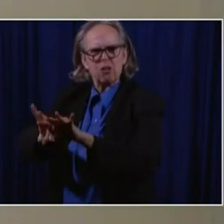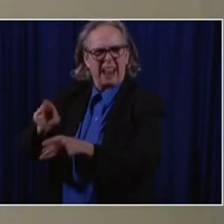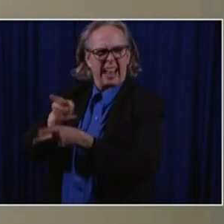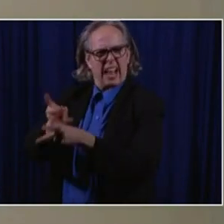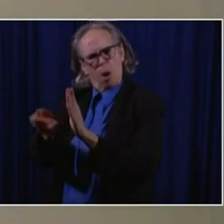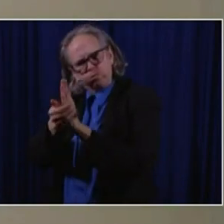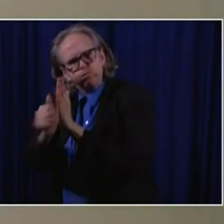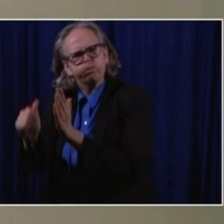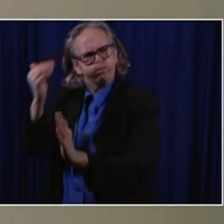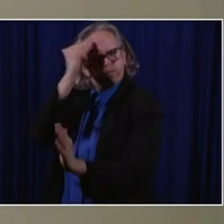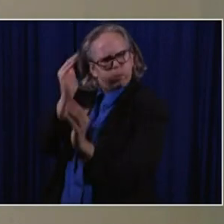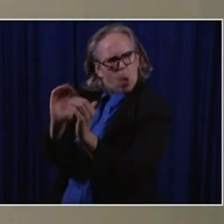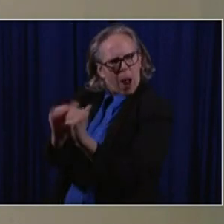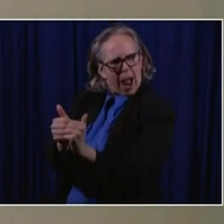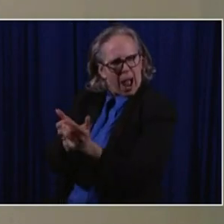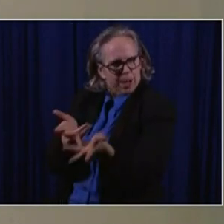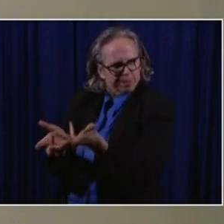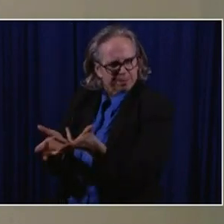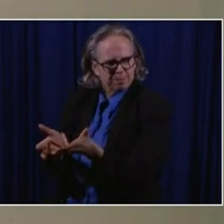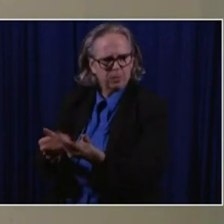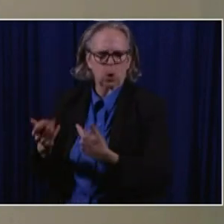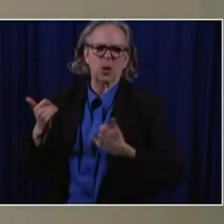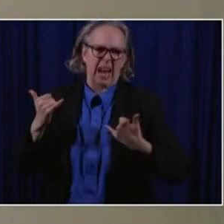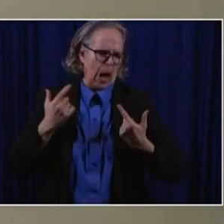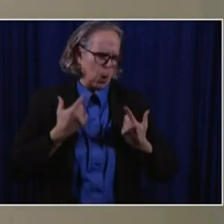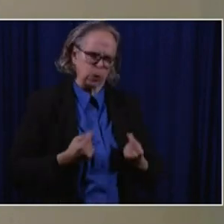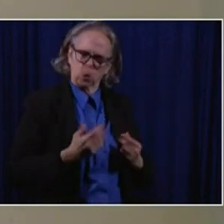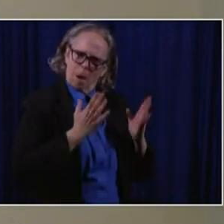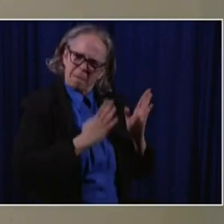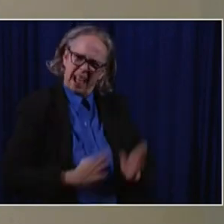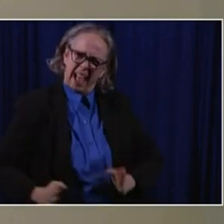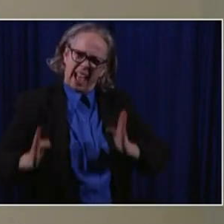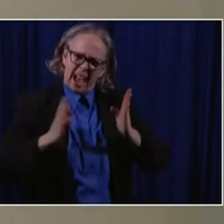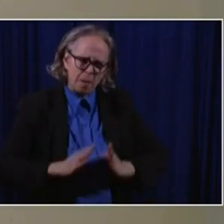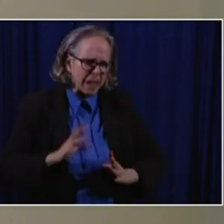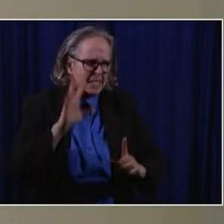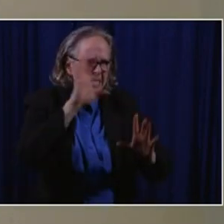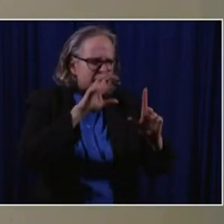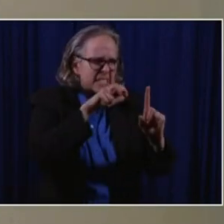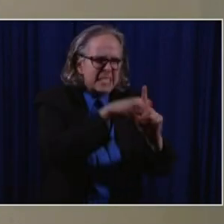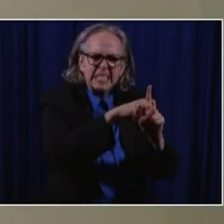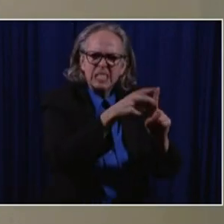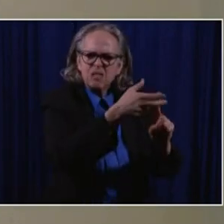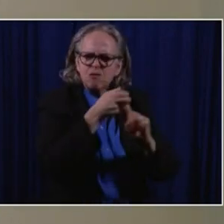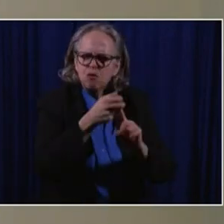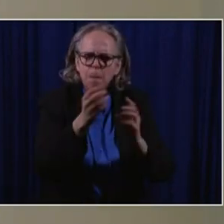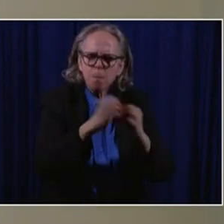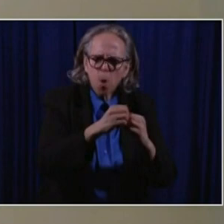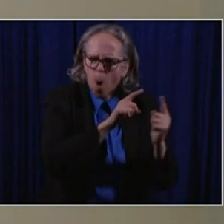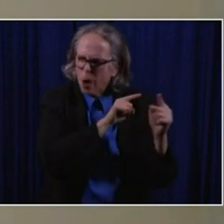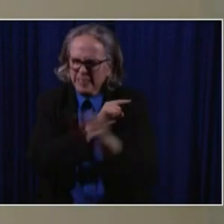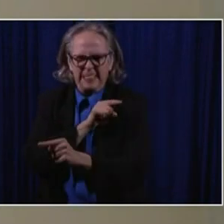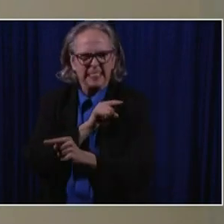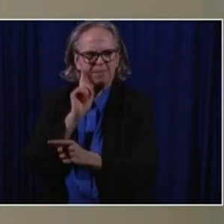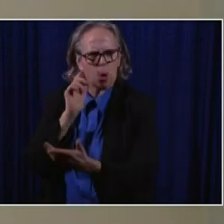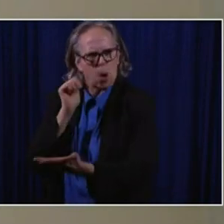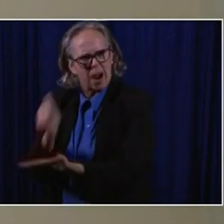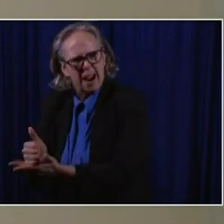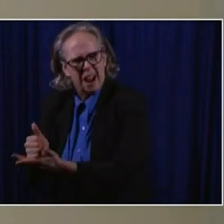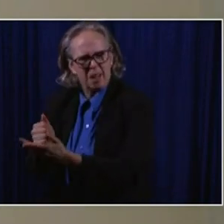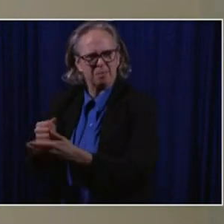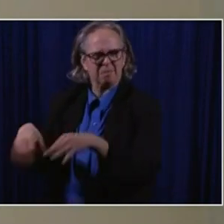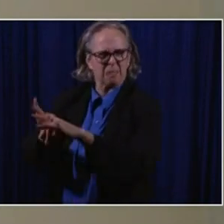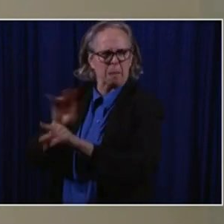We've planned for this for many months and now come the time where we're actually having to put these plans in place. But